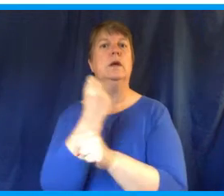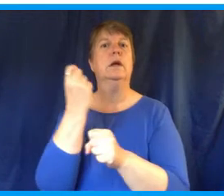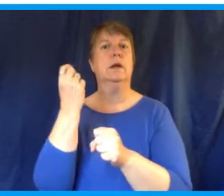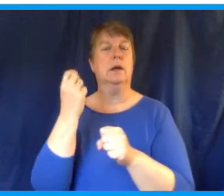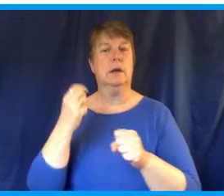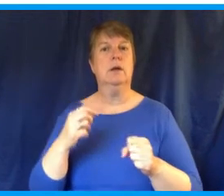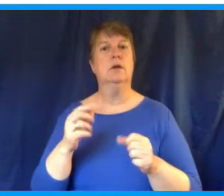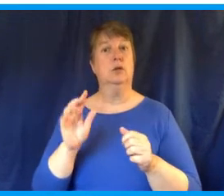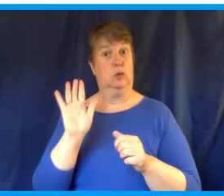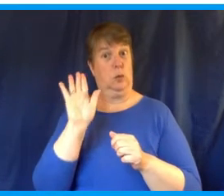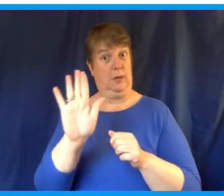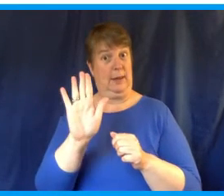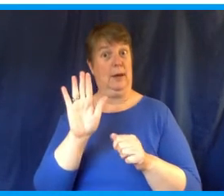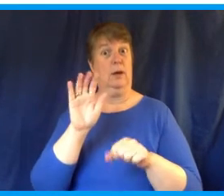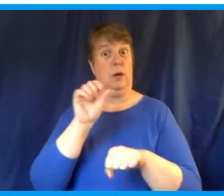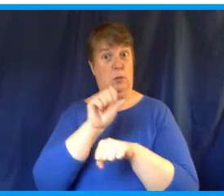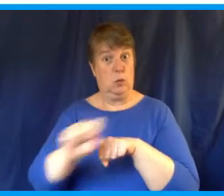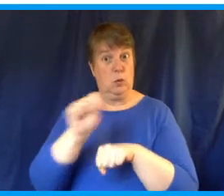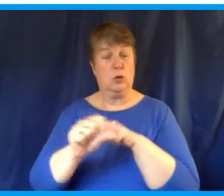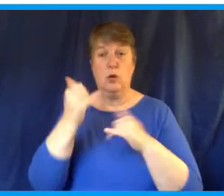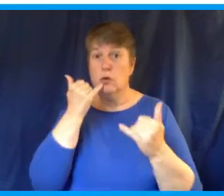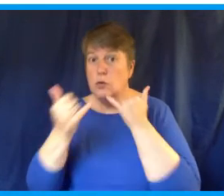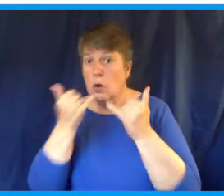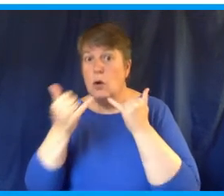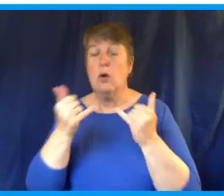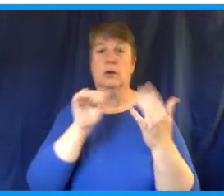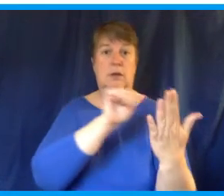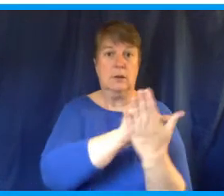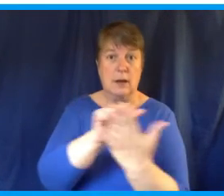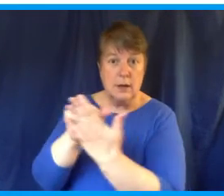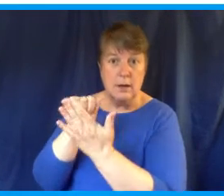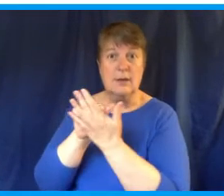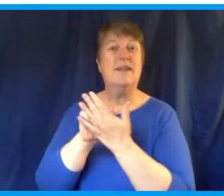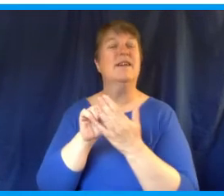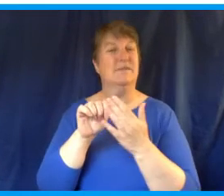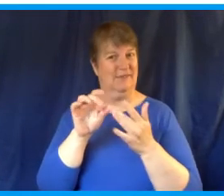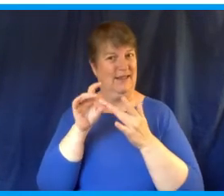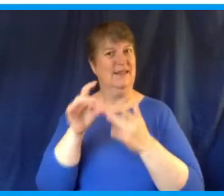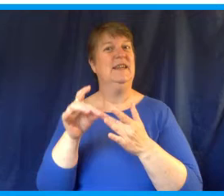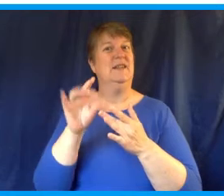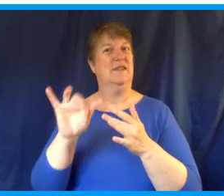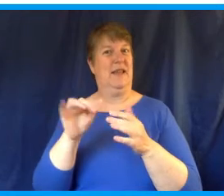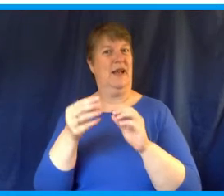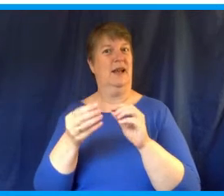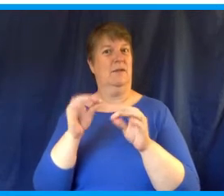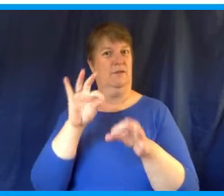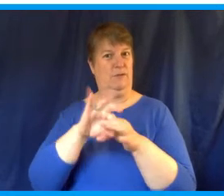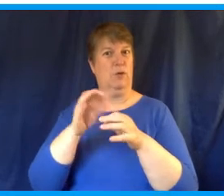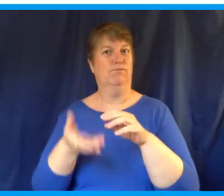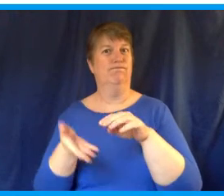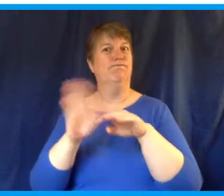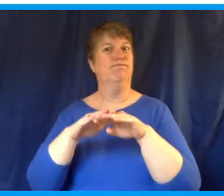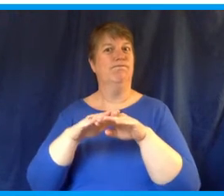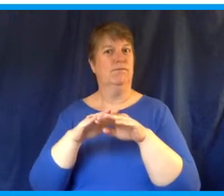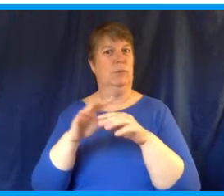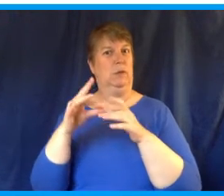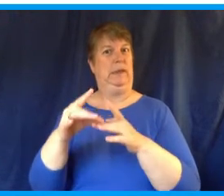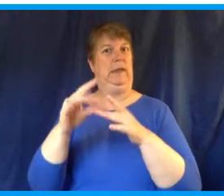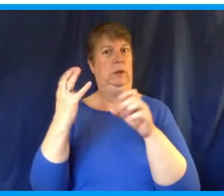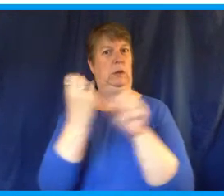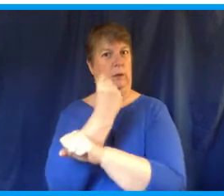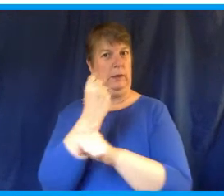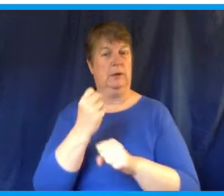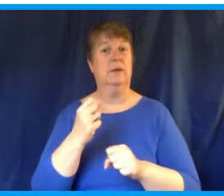those 1,017 votes are your answer. Thank you. And then I know how hard you worked in 2018,